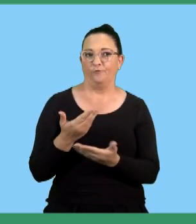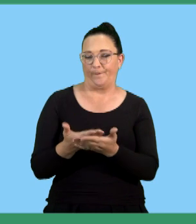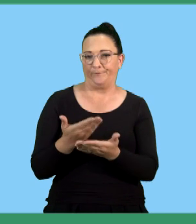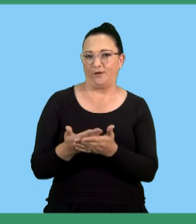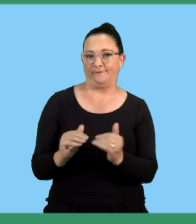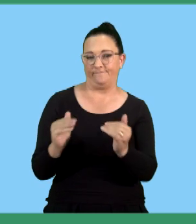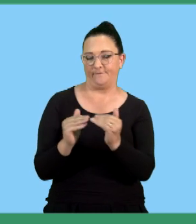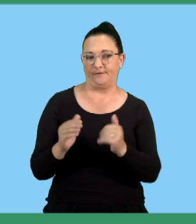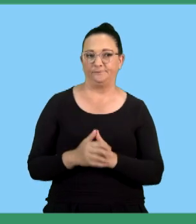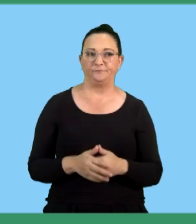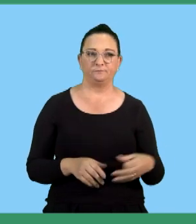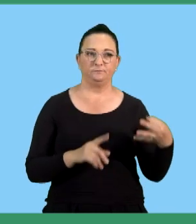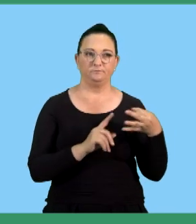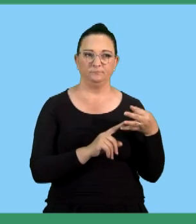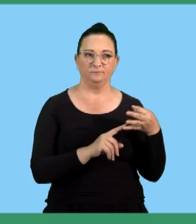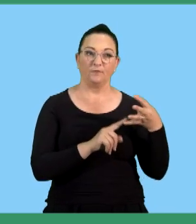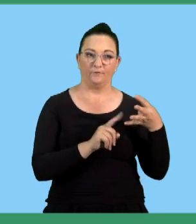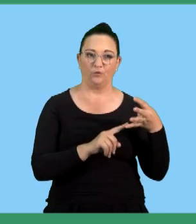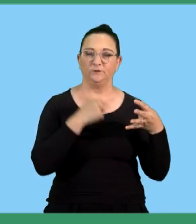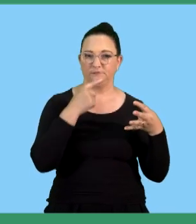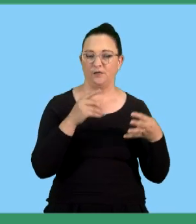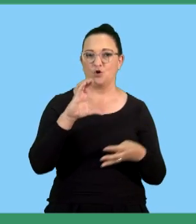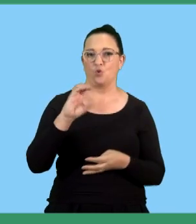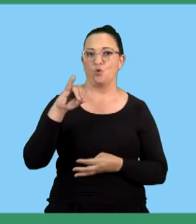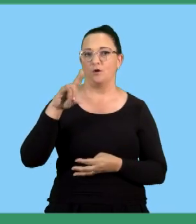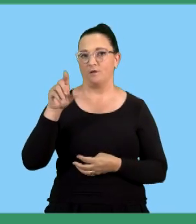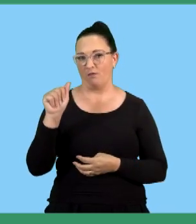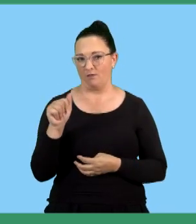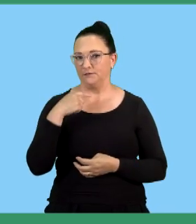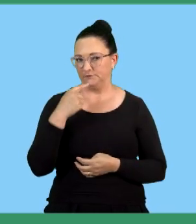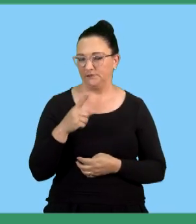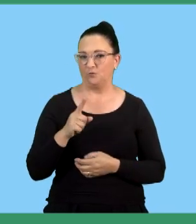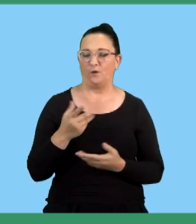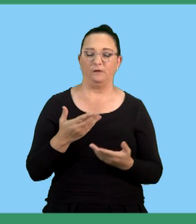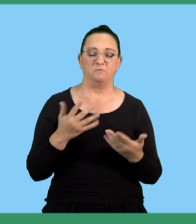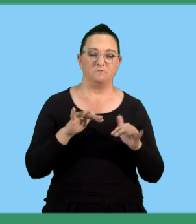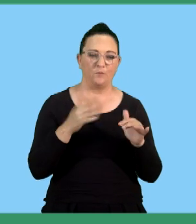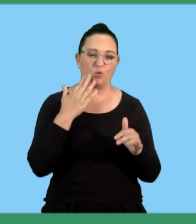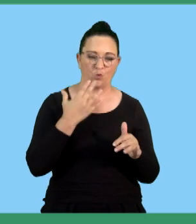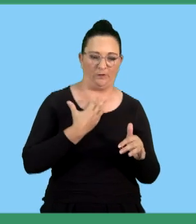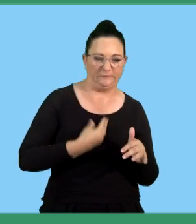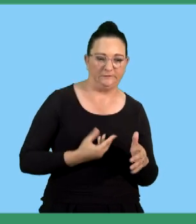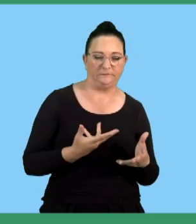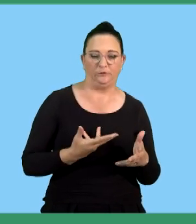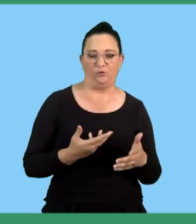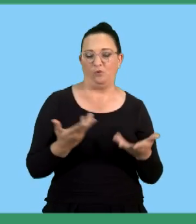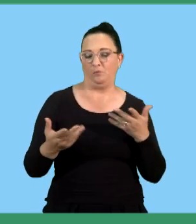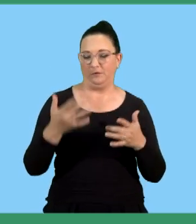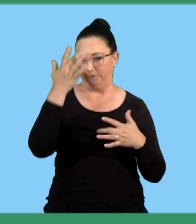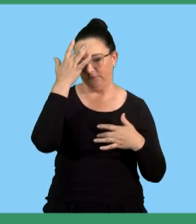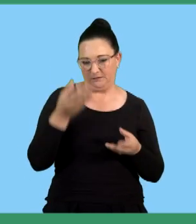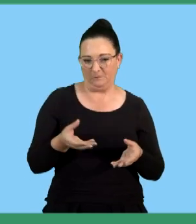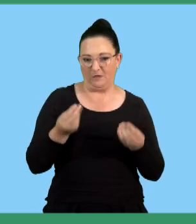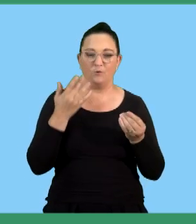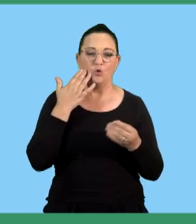into COERA and we said it's the act that gives employees who are injured or contract diseases while they are on